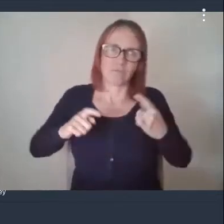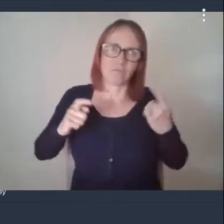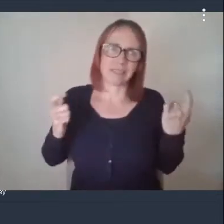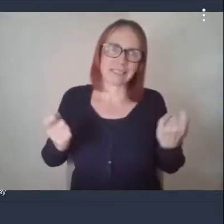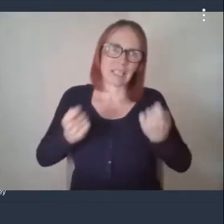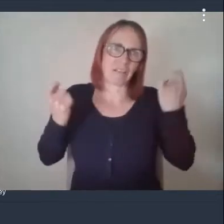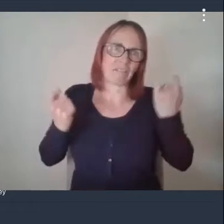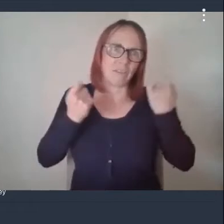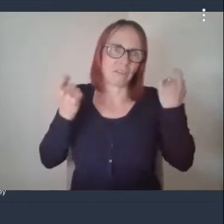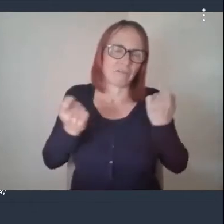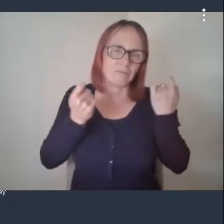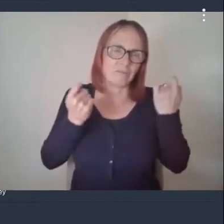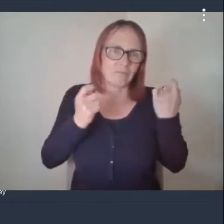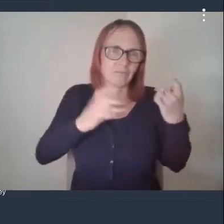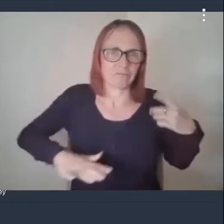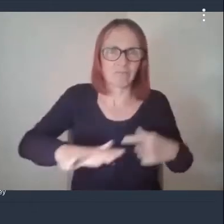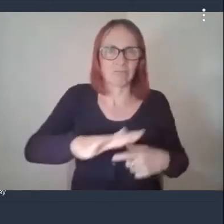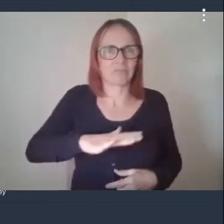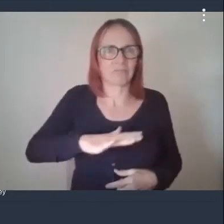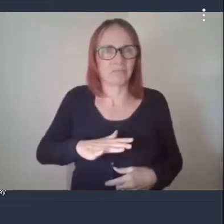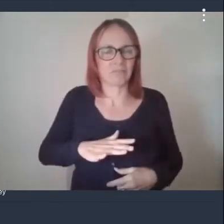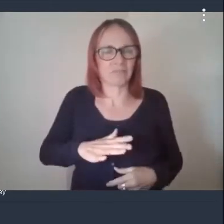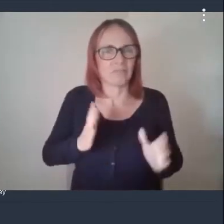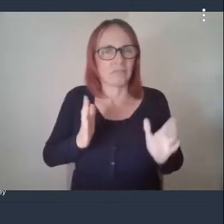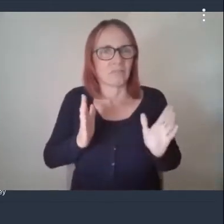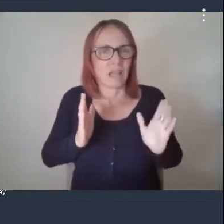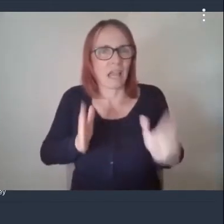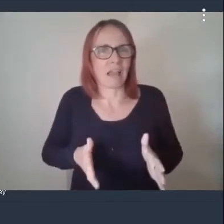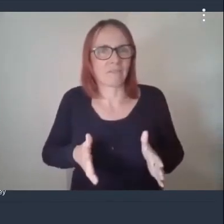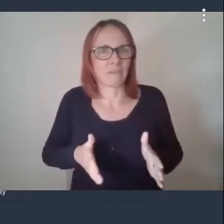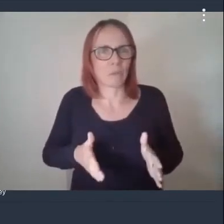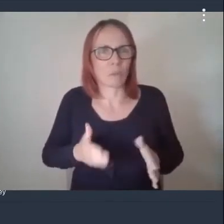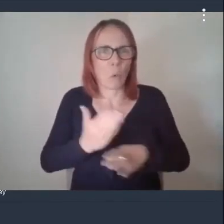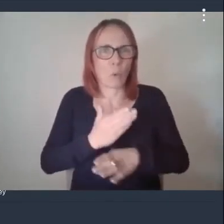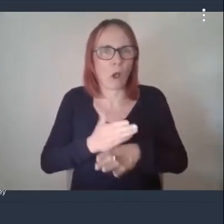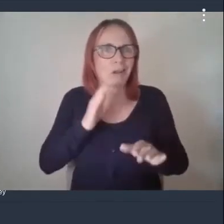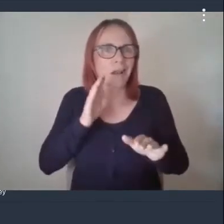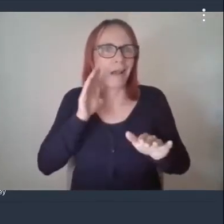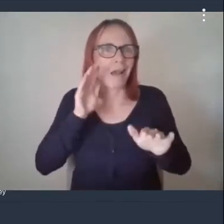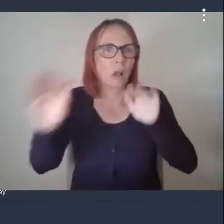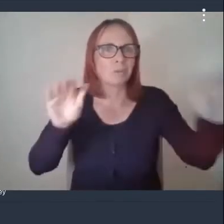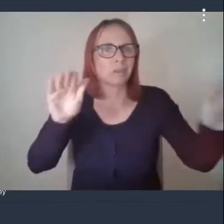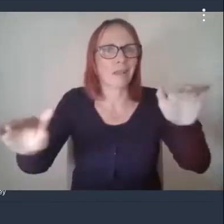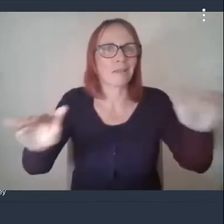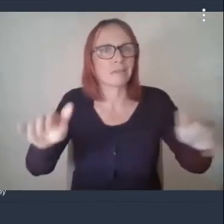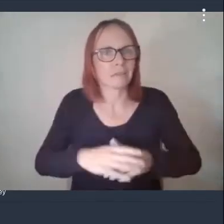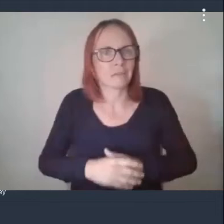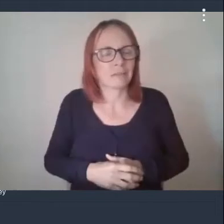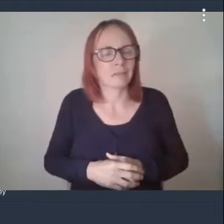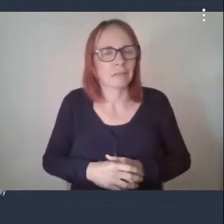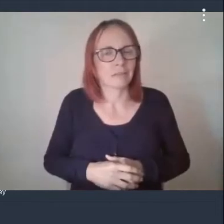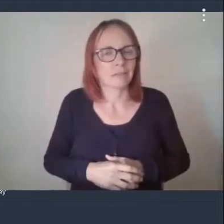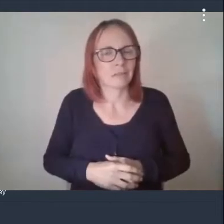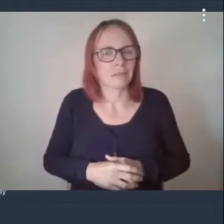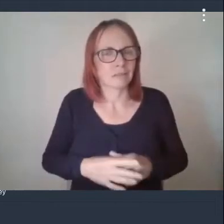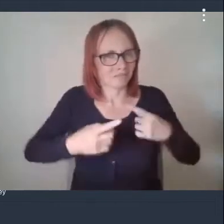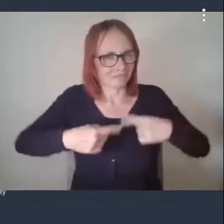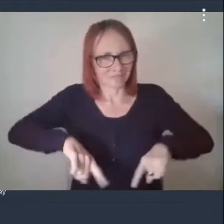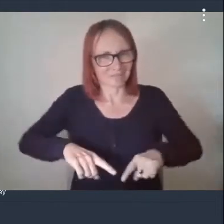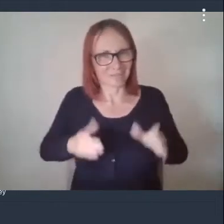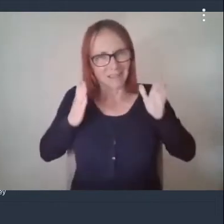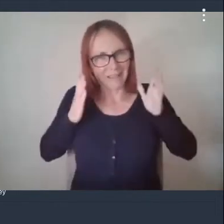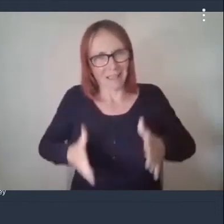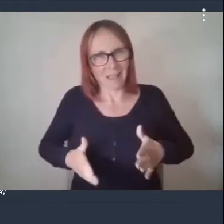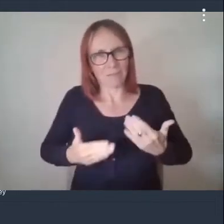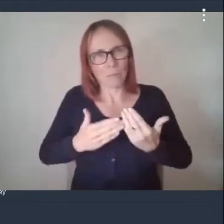an area we need to go out with their area to find work uh and we need to be creating more jobs in this